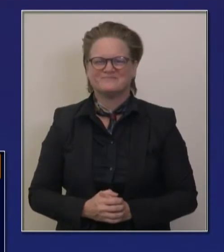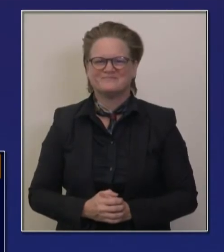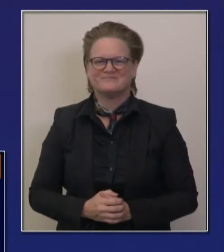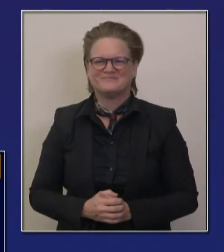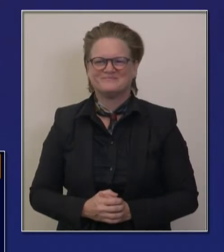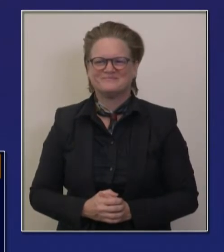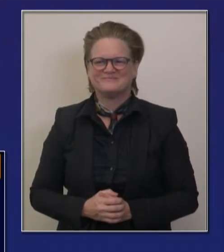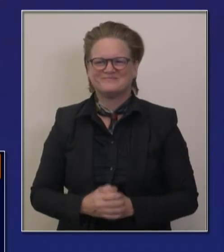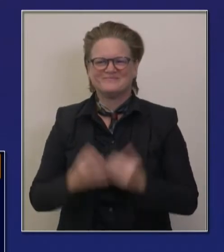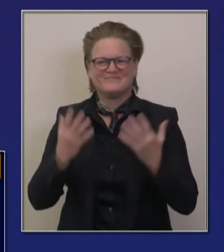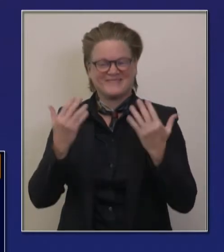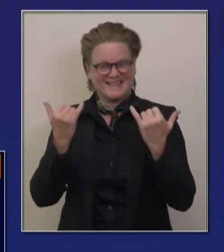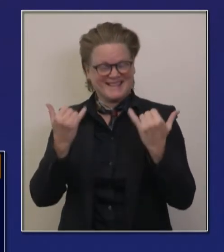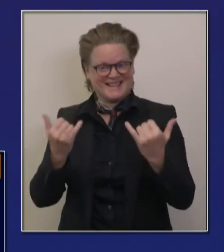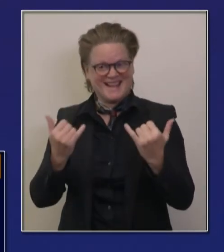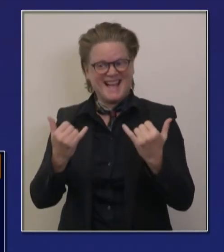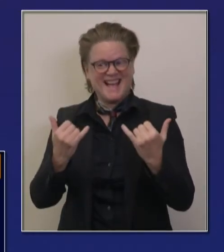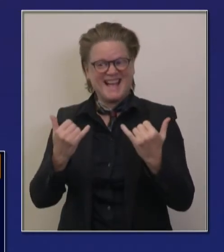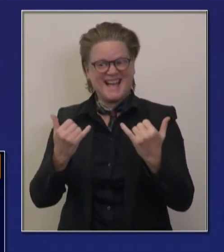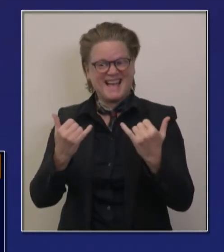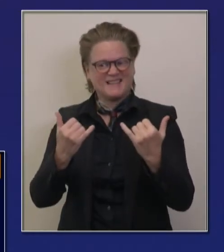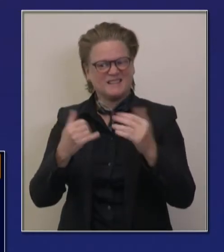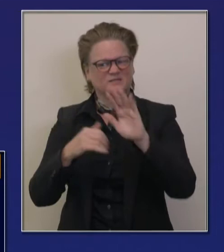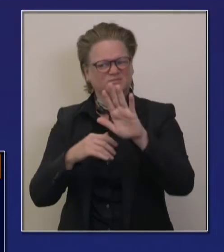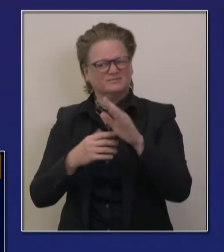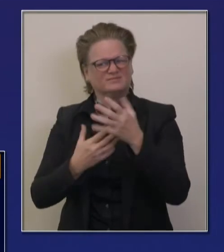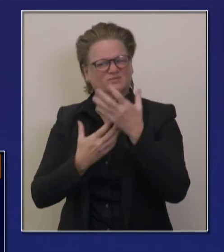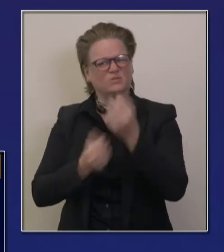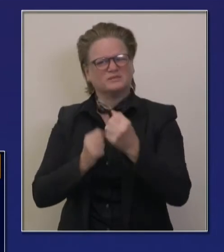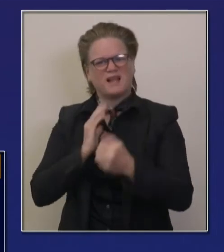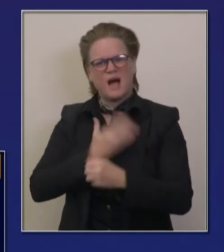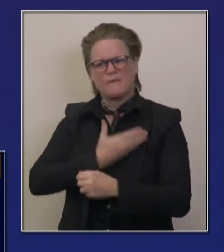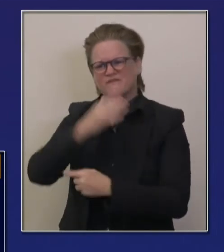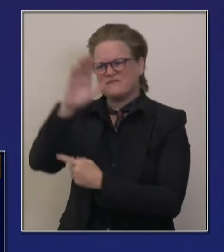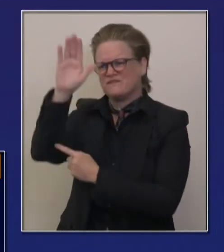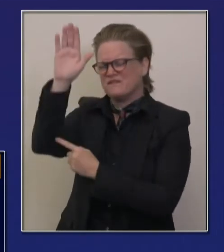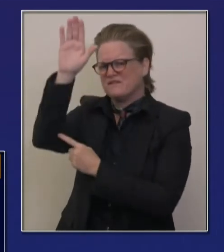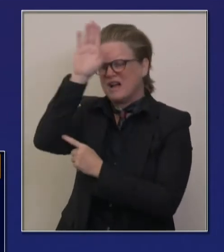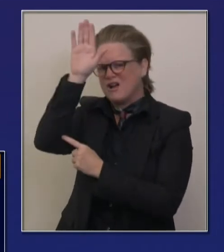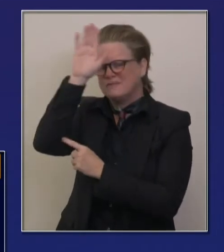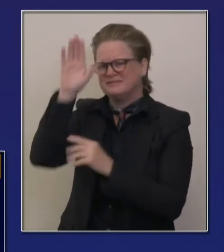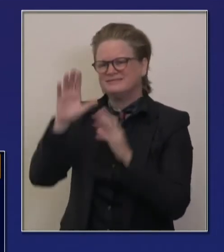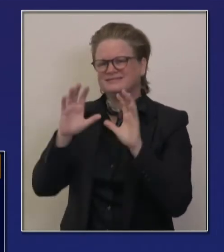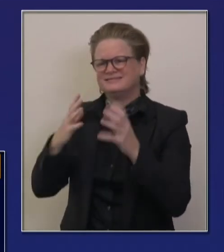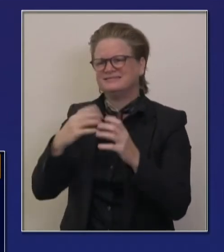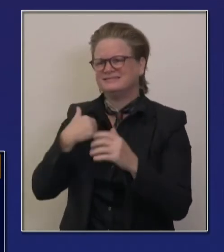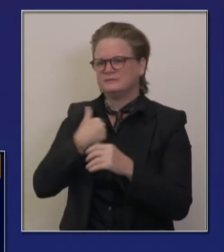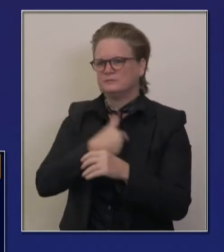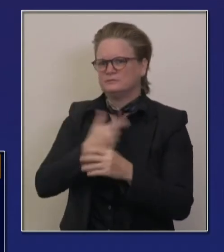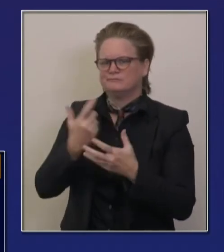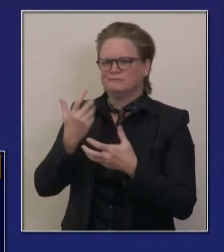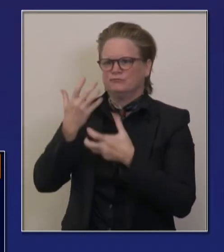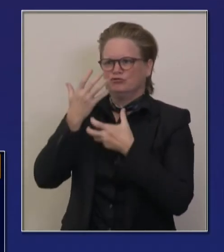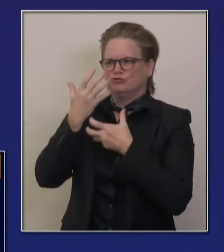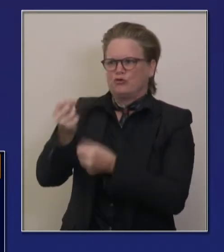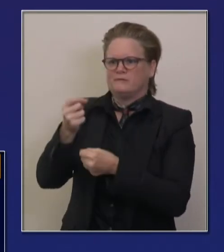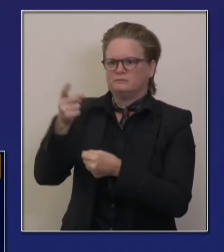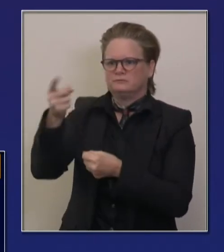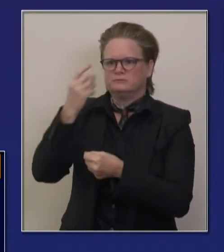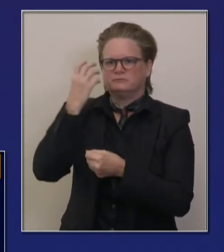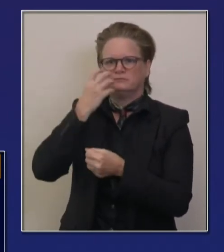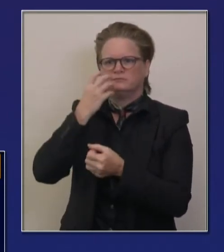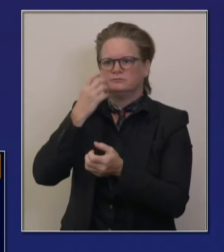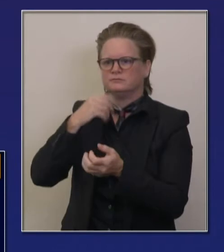And I say trusted messengers because, uh, no one more trusted than the heroic firefighters, our nurses,